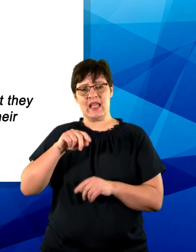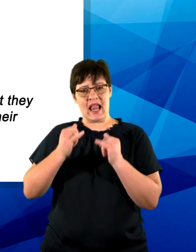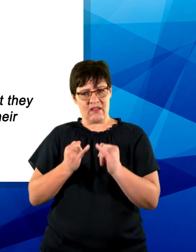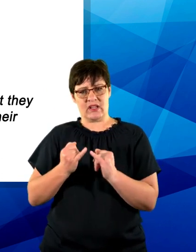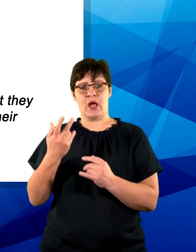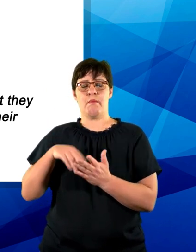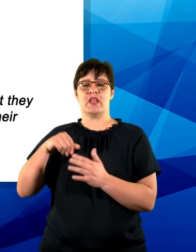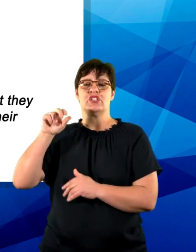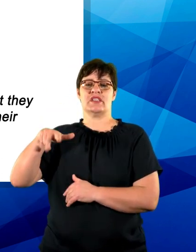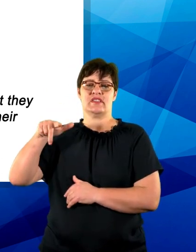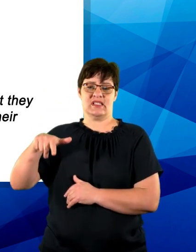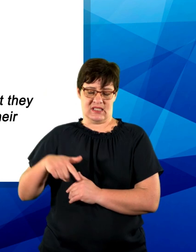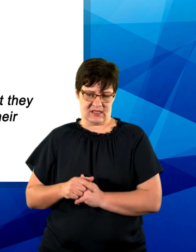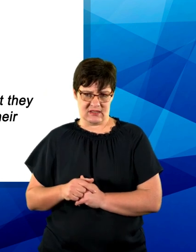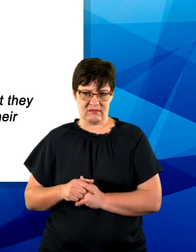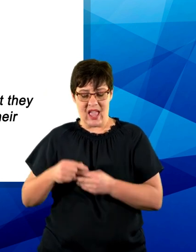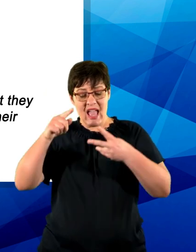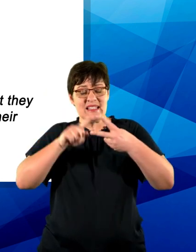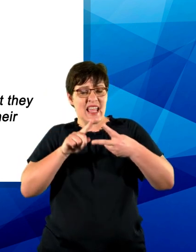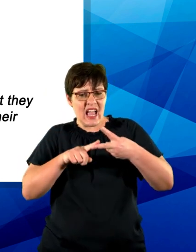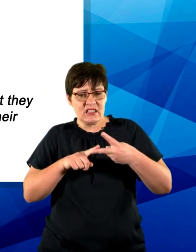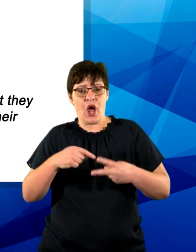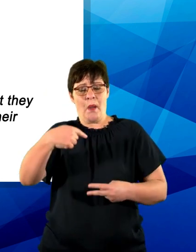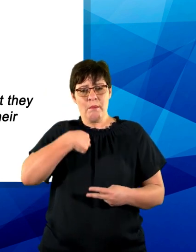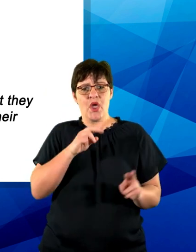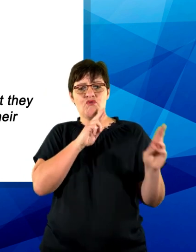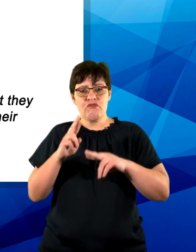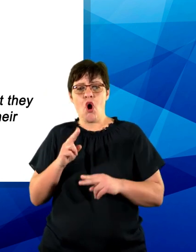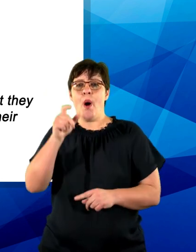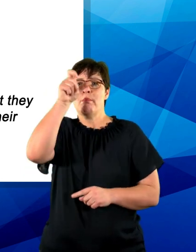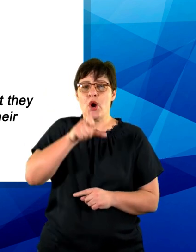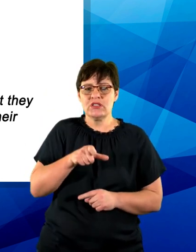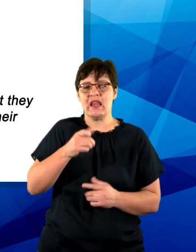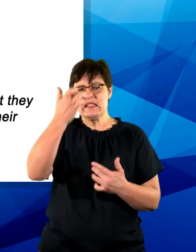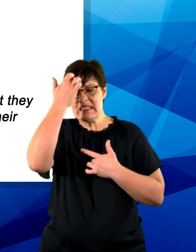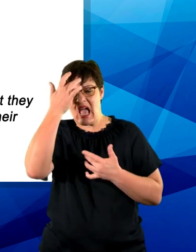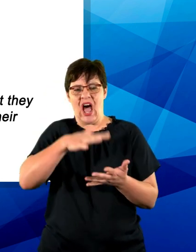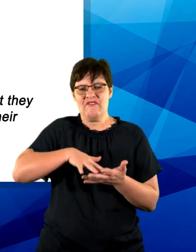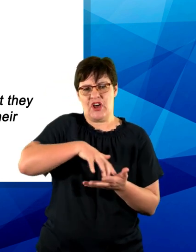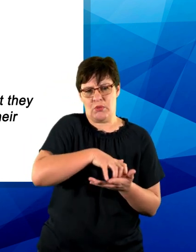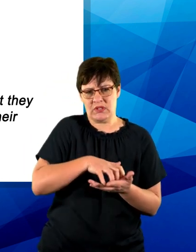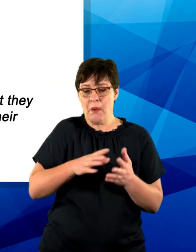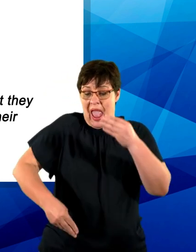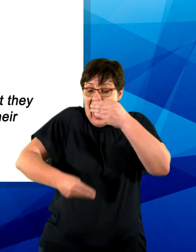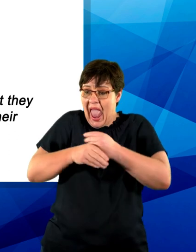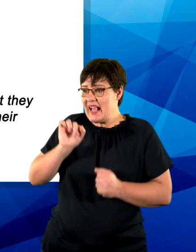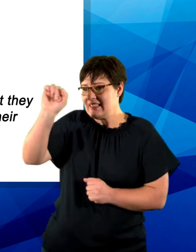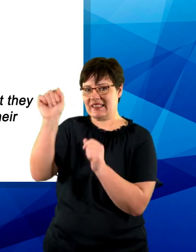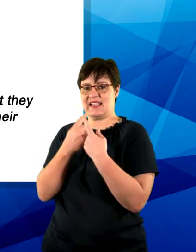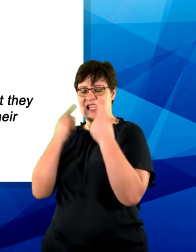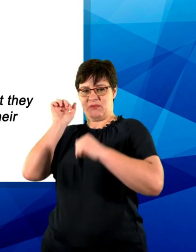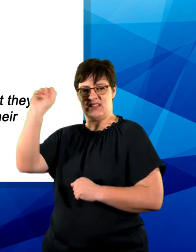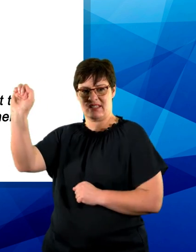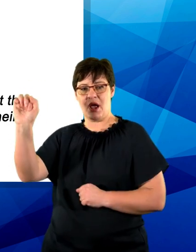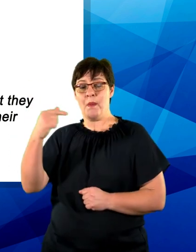In the second example, the student refers to patients' vulnerability in addition to Healy's statement. This